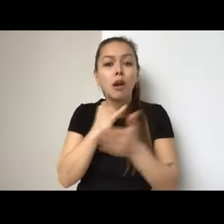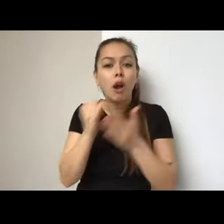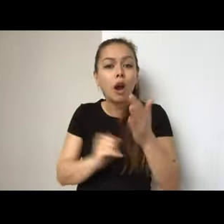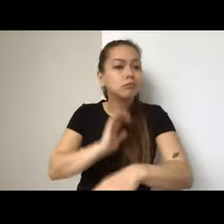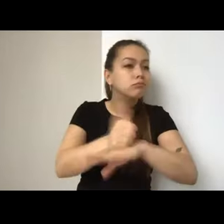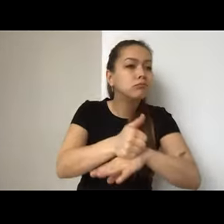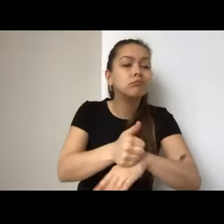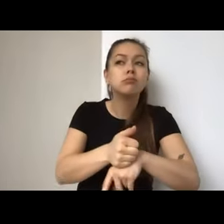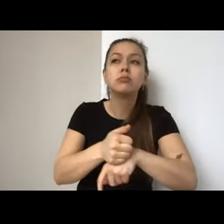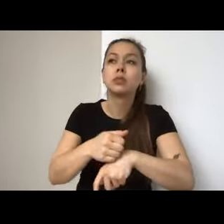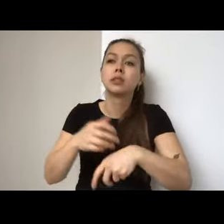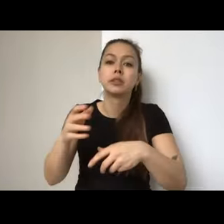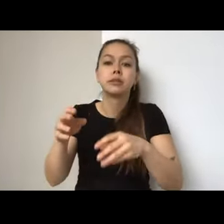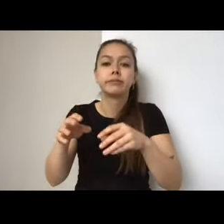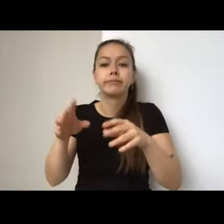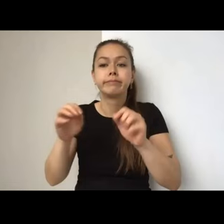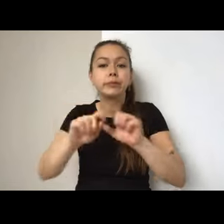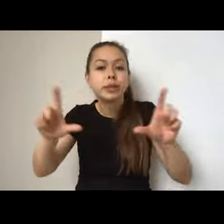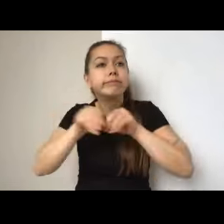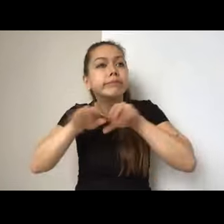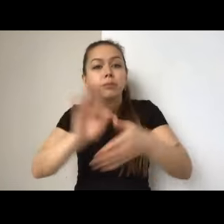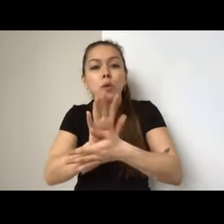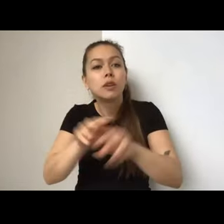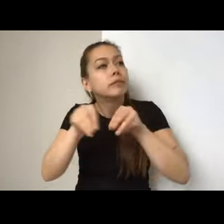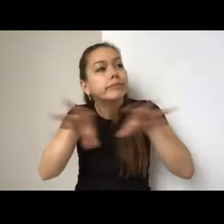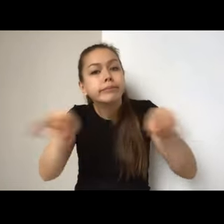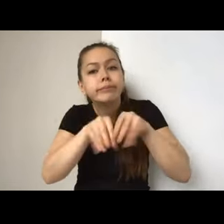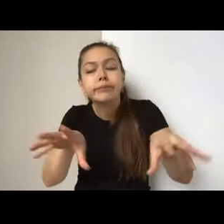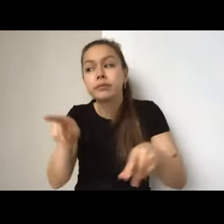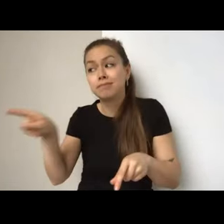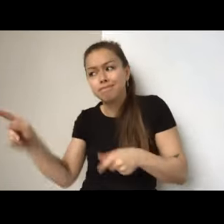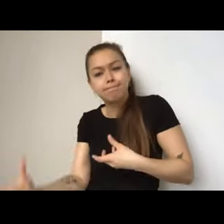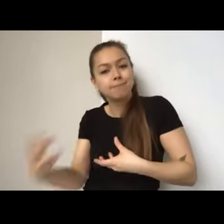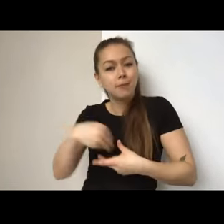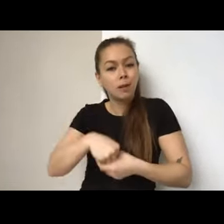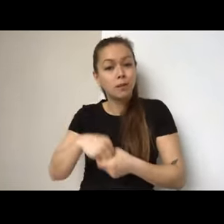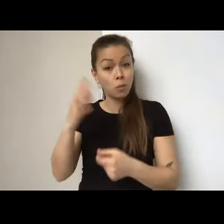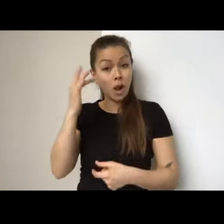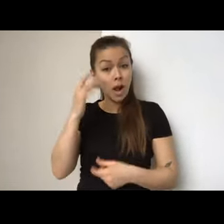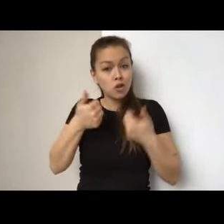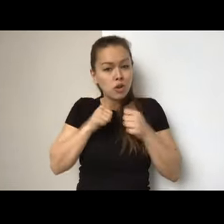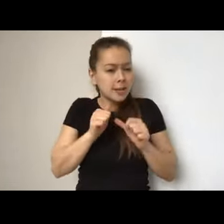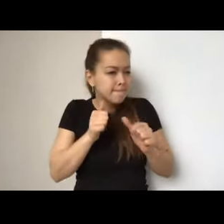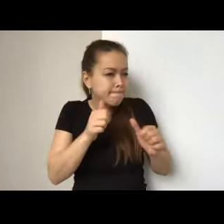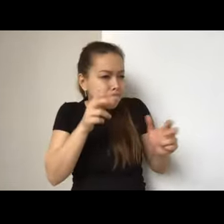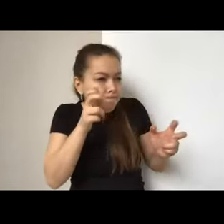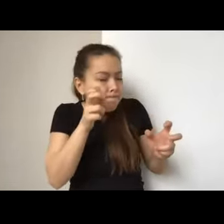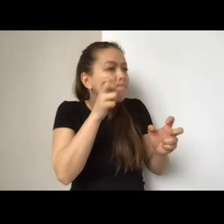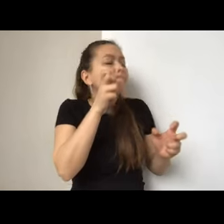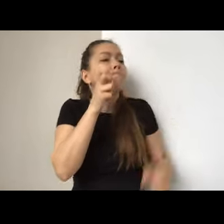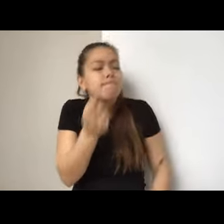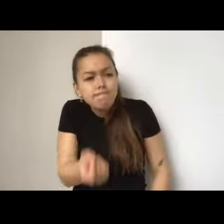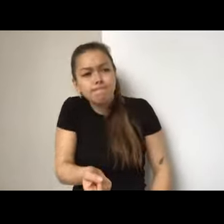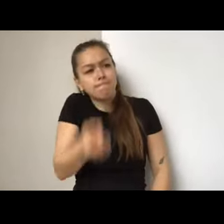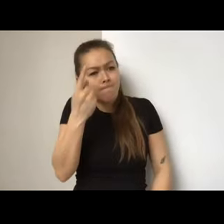audience and our, uh, uh, you know, people who participate in our program from the youth, uh, to a team to understand what exactly Scarborough made